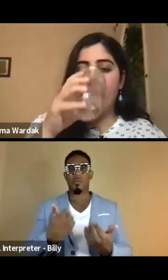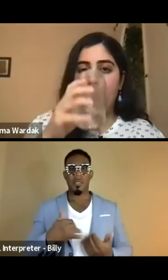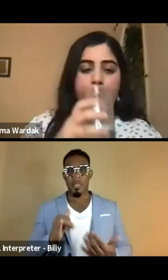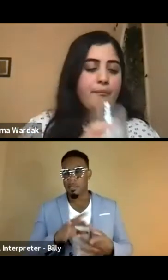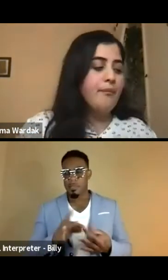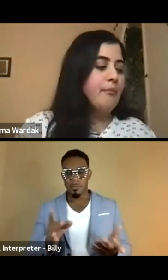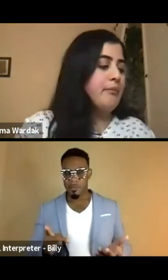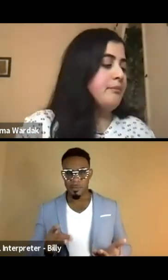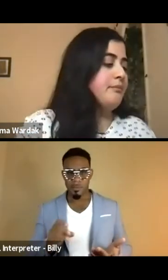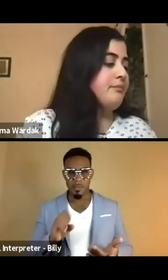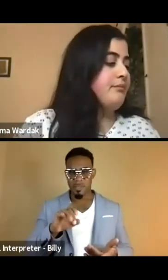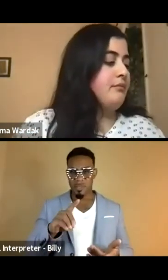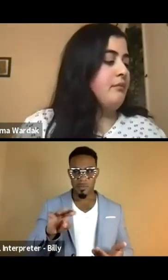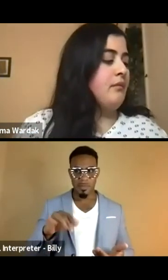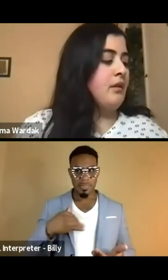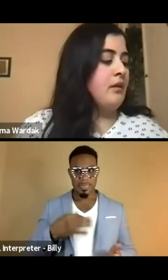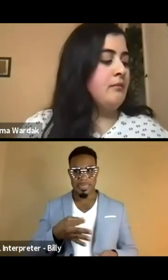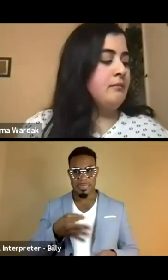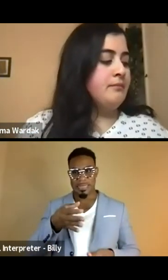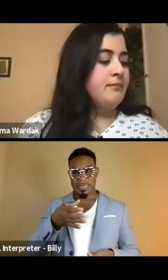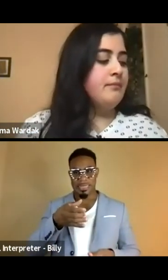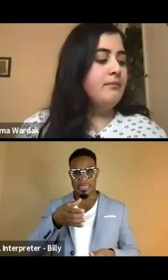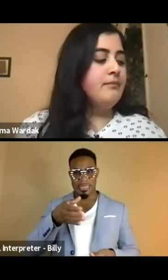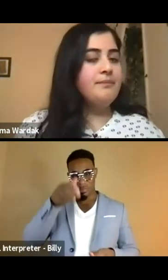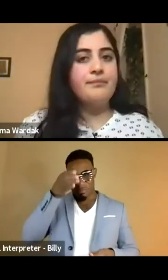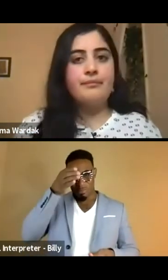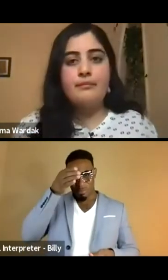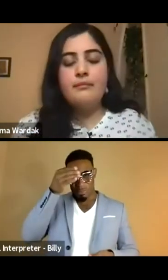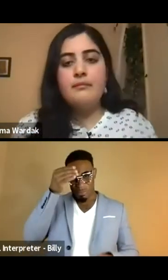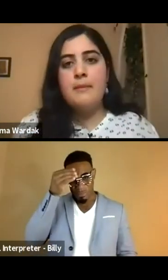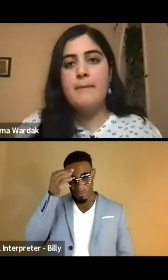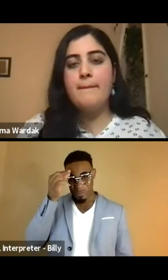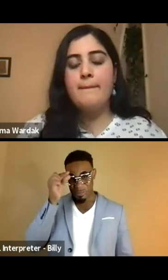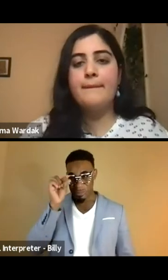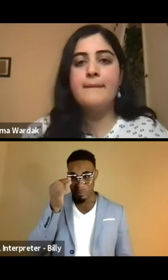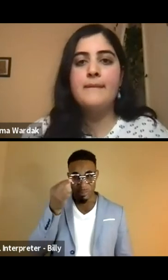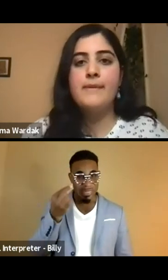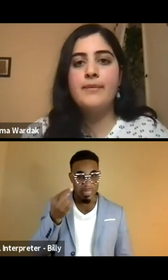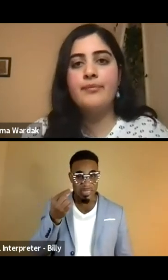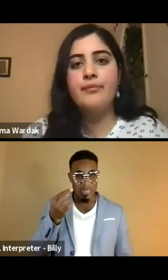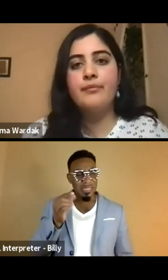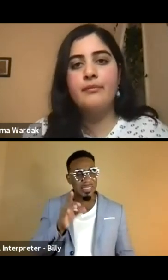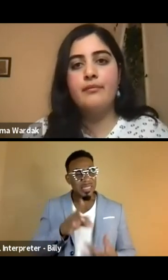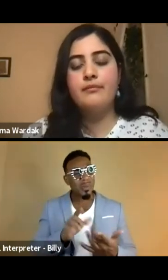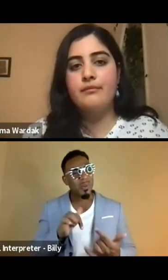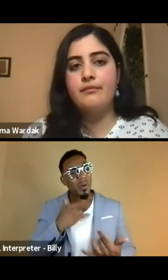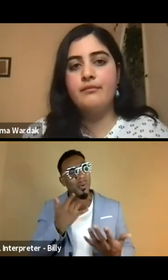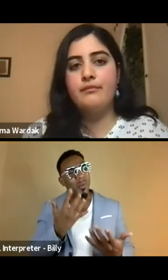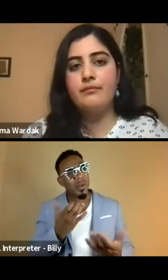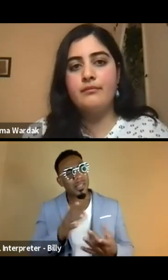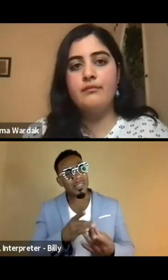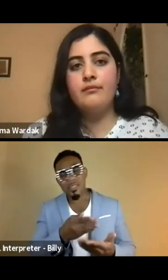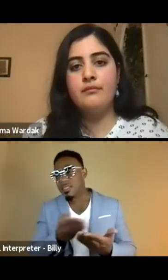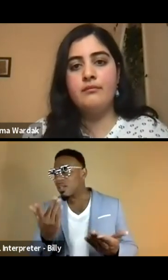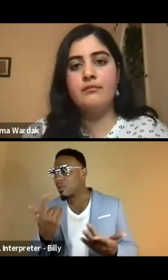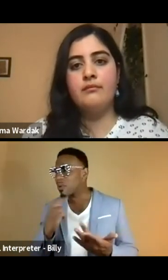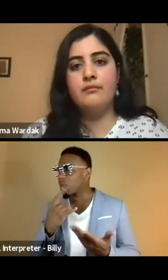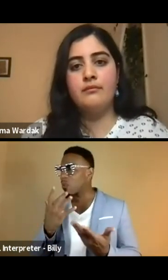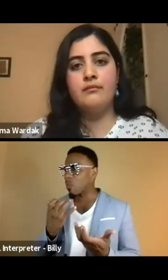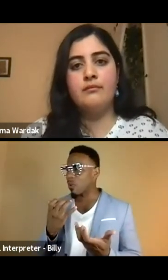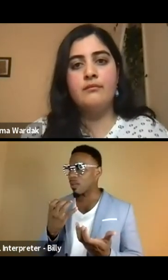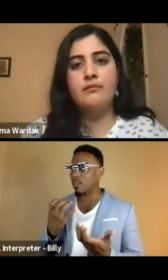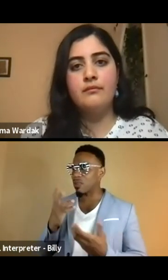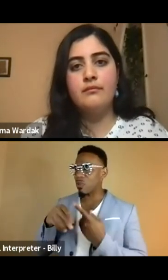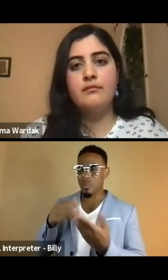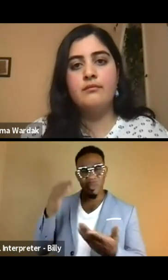said, you know, social media is not my strength to put this messaging together. What is it we want to say? What is it that we want the